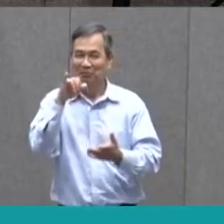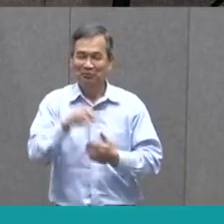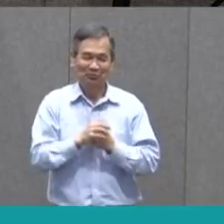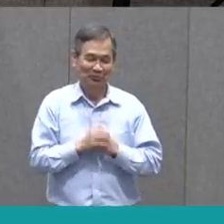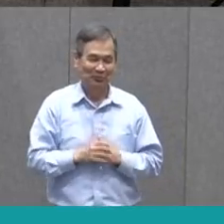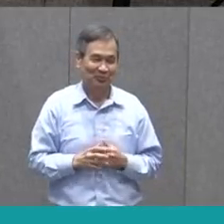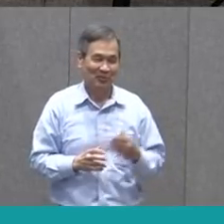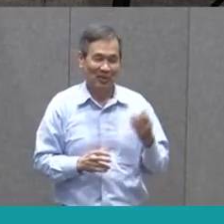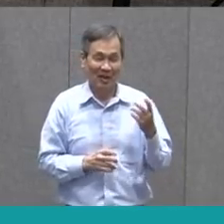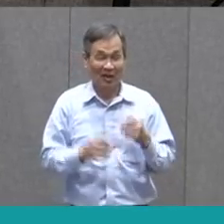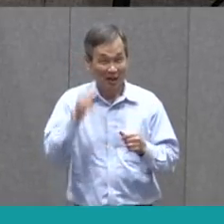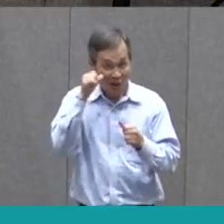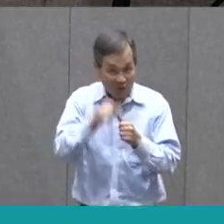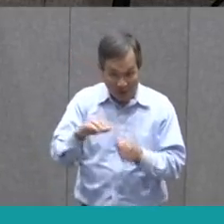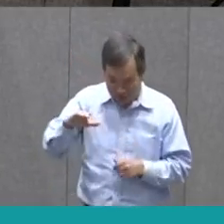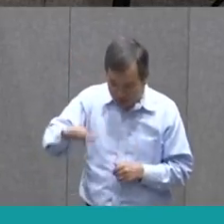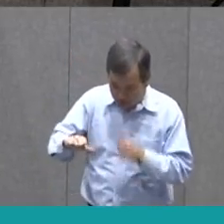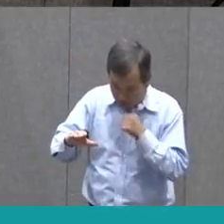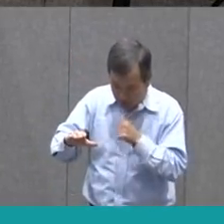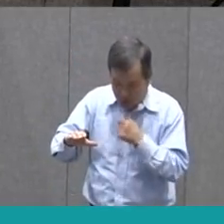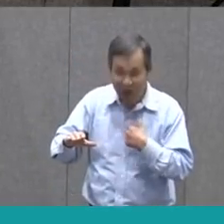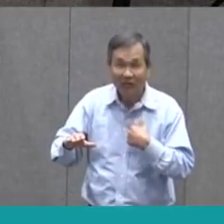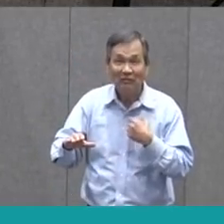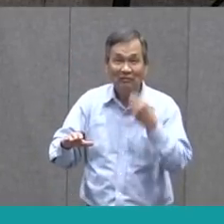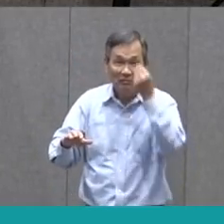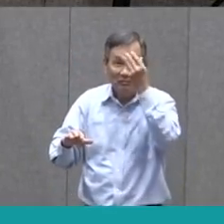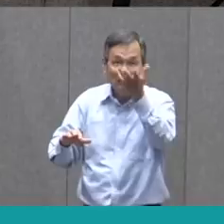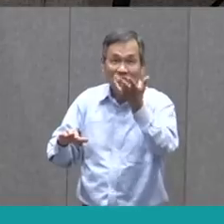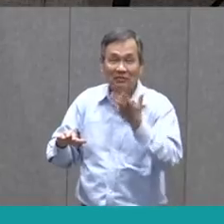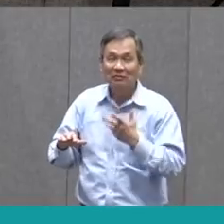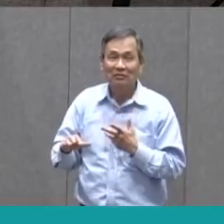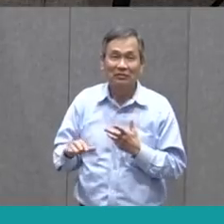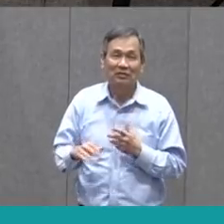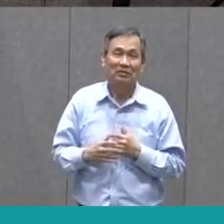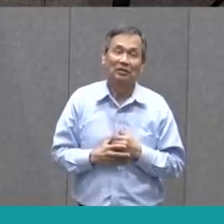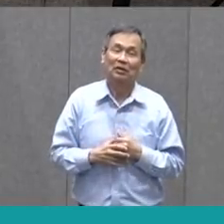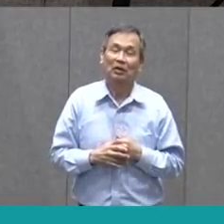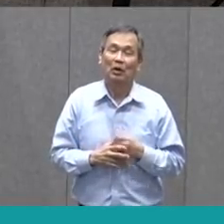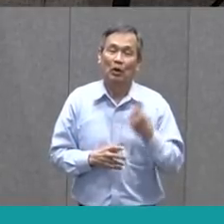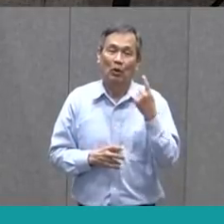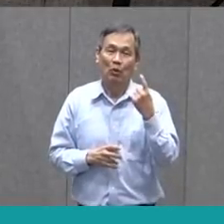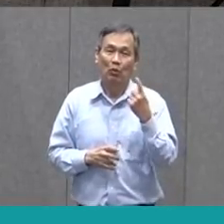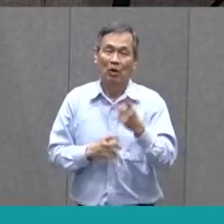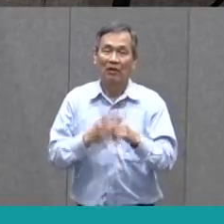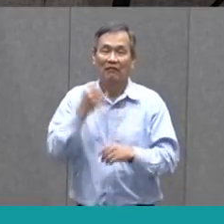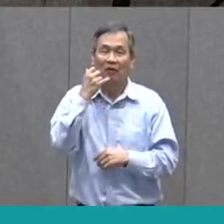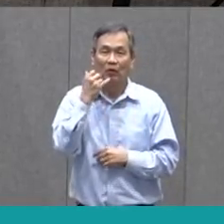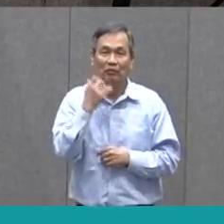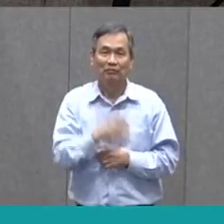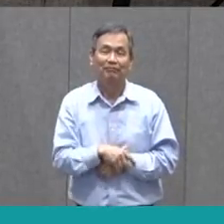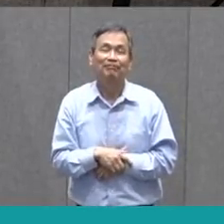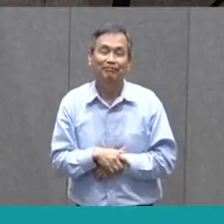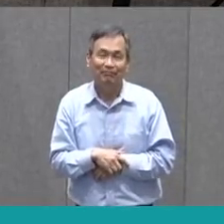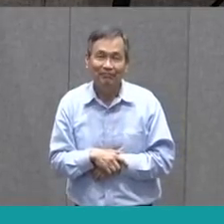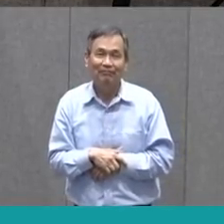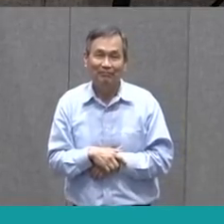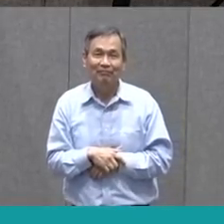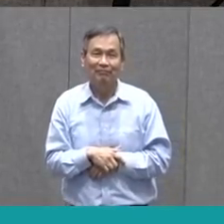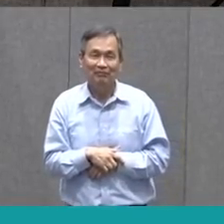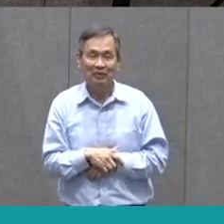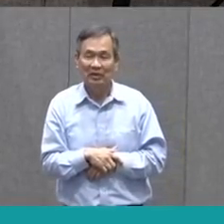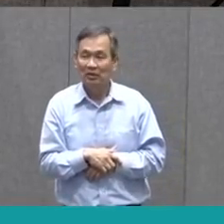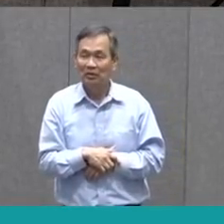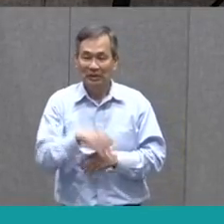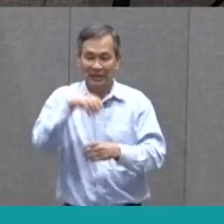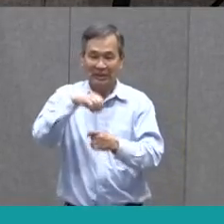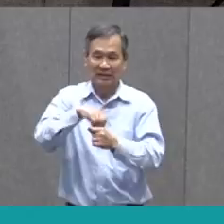When I was a child, guess what? We had one phone in our house, and it sat in